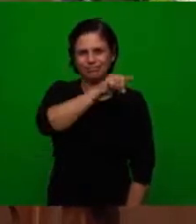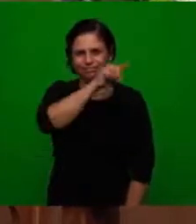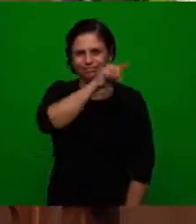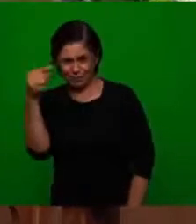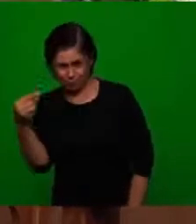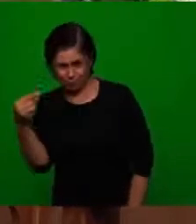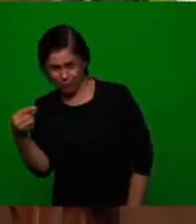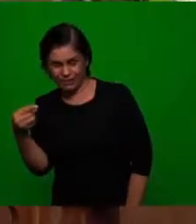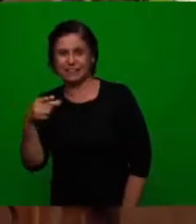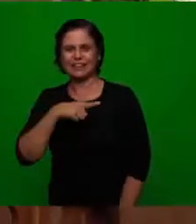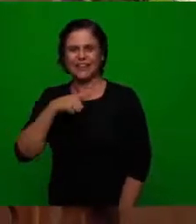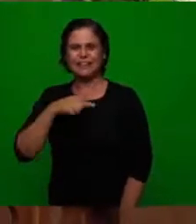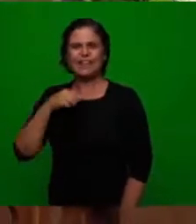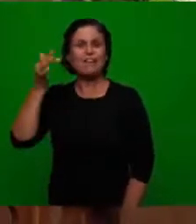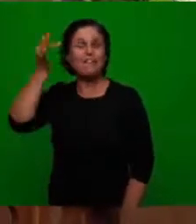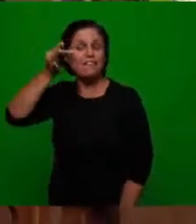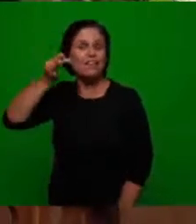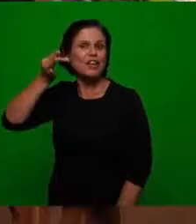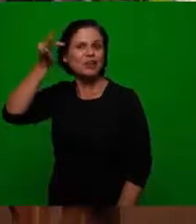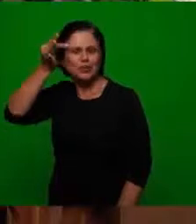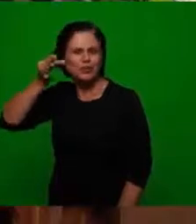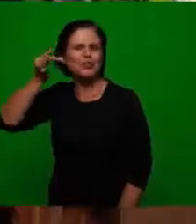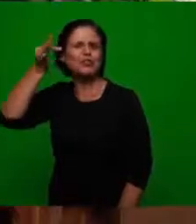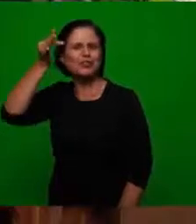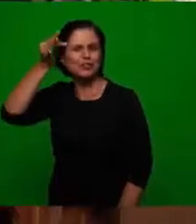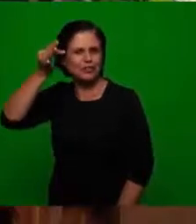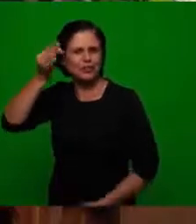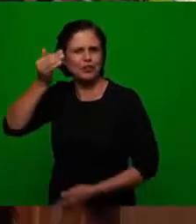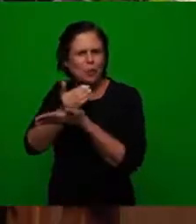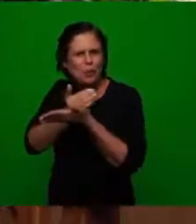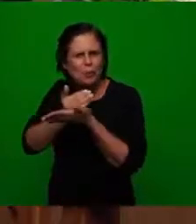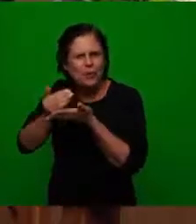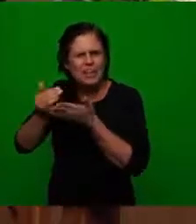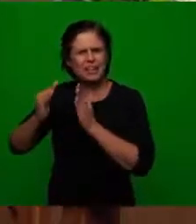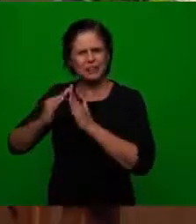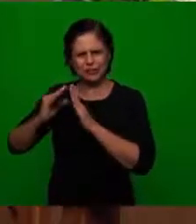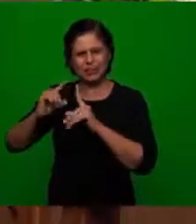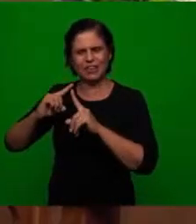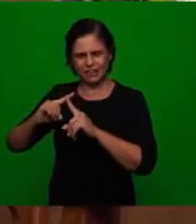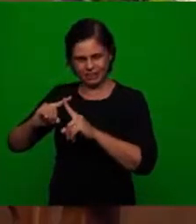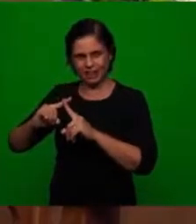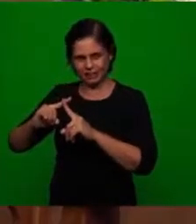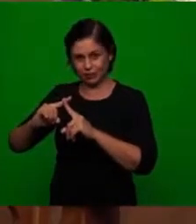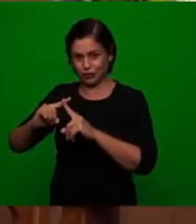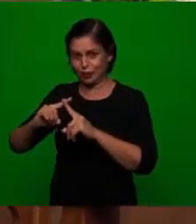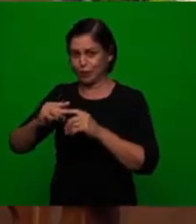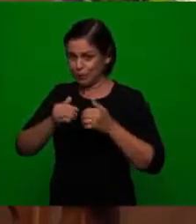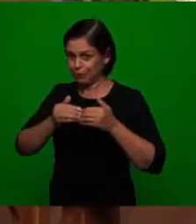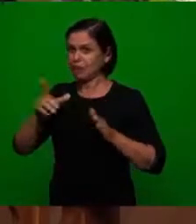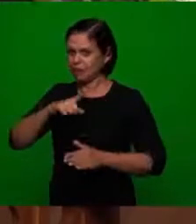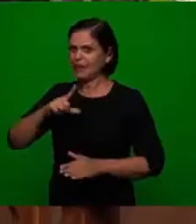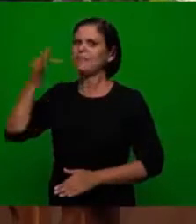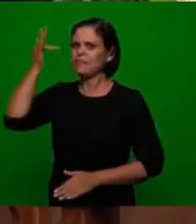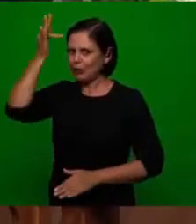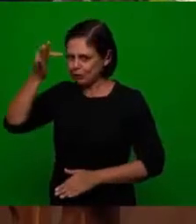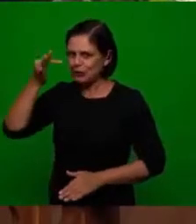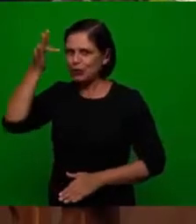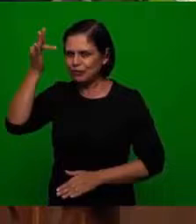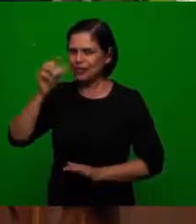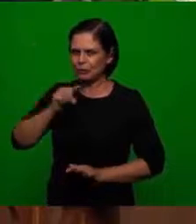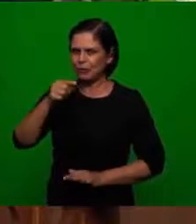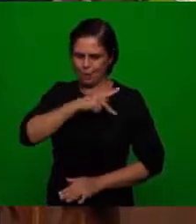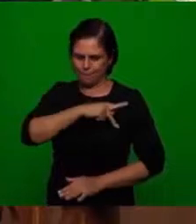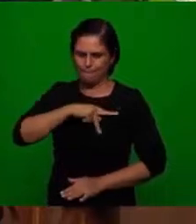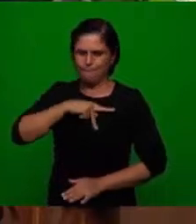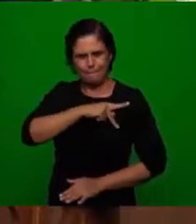philosophy entered has already been established in the first days of the church even Paul complains